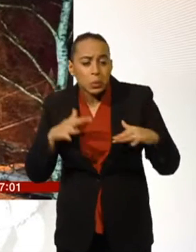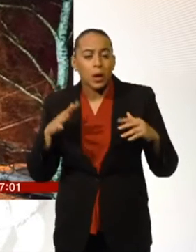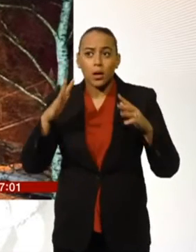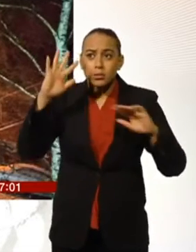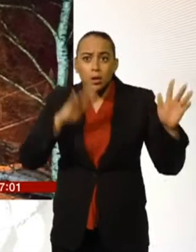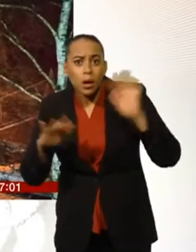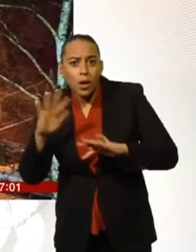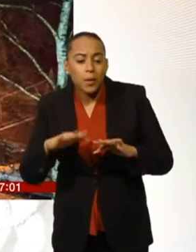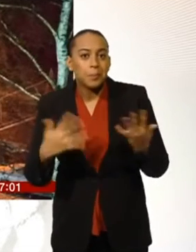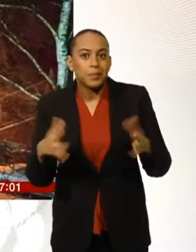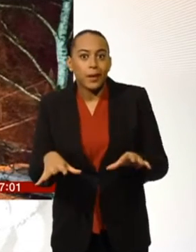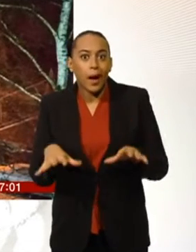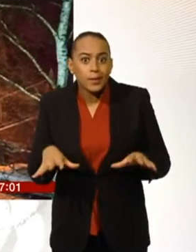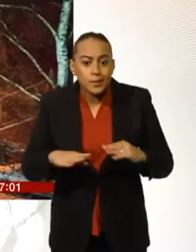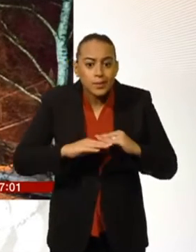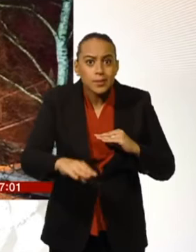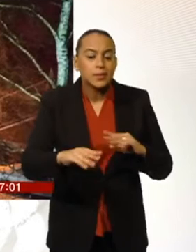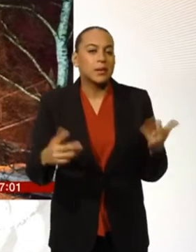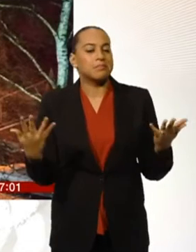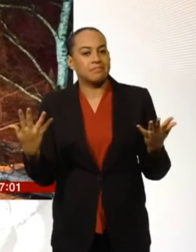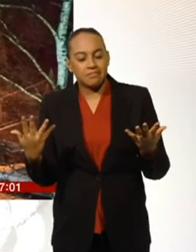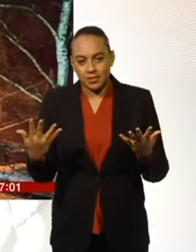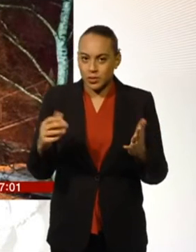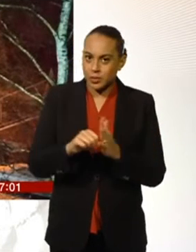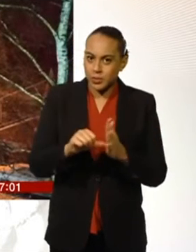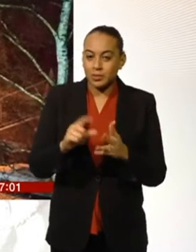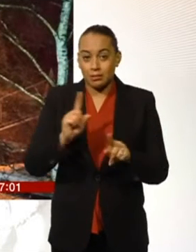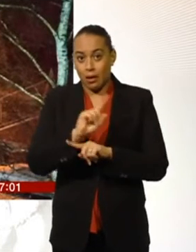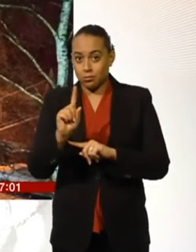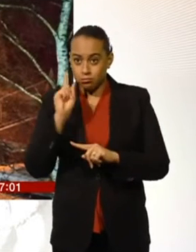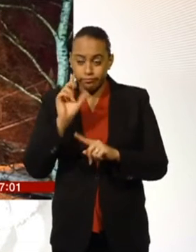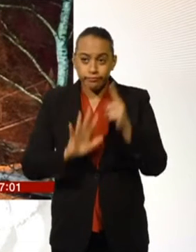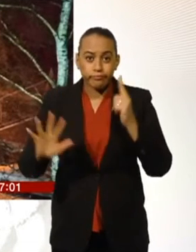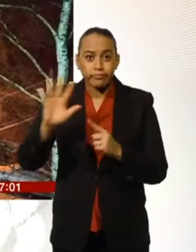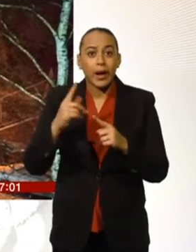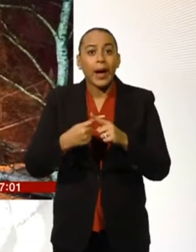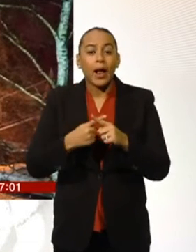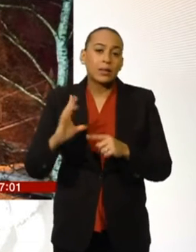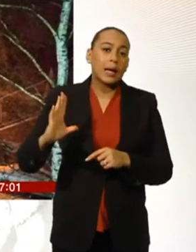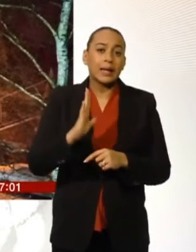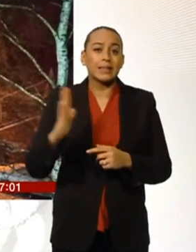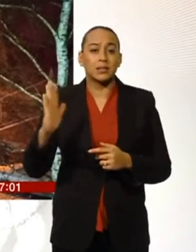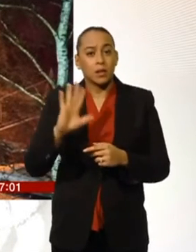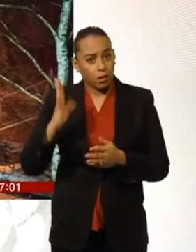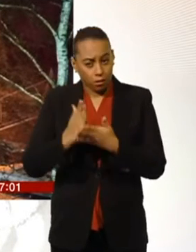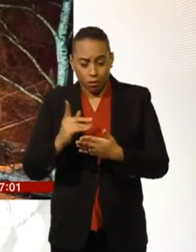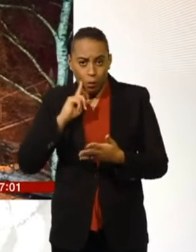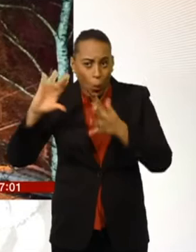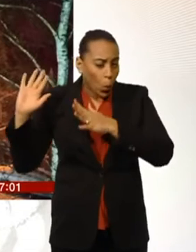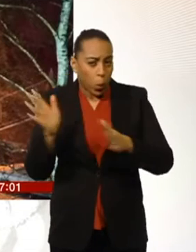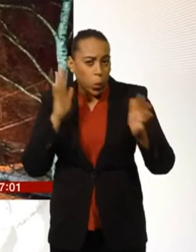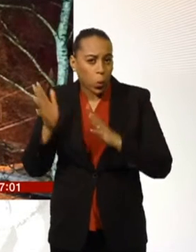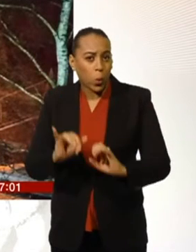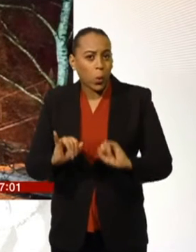the issue this morning for the commute. And later on, we could see some severe gales across parts of eastern England. I'll take you through the full forecast in just over